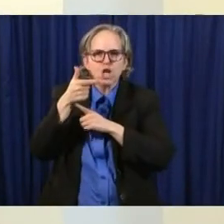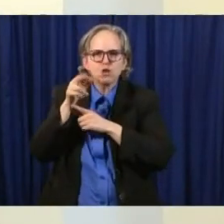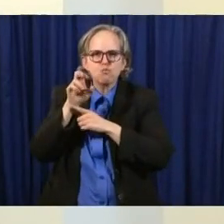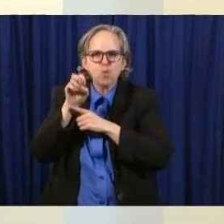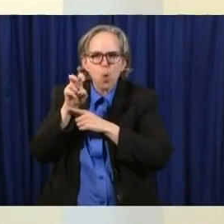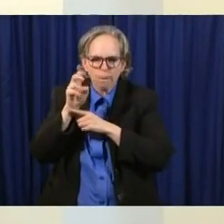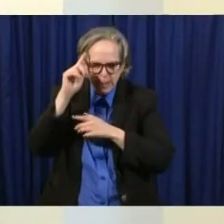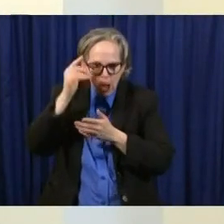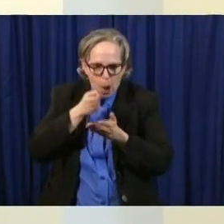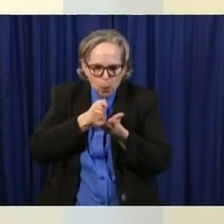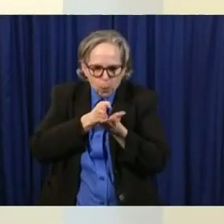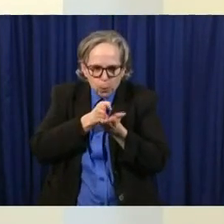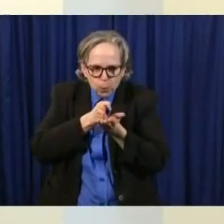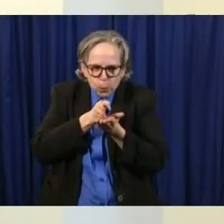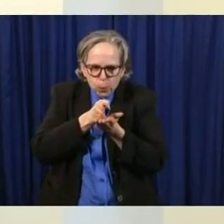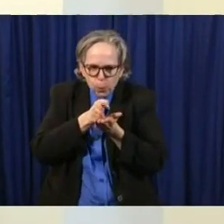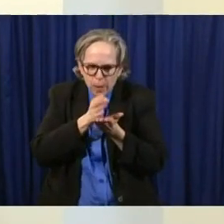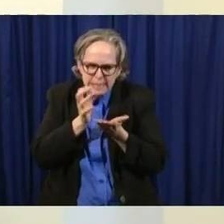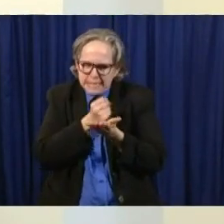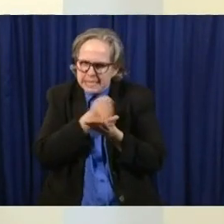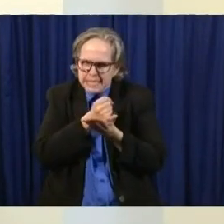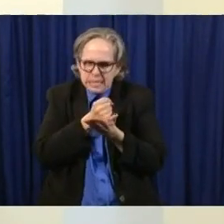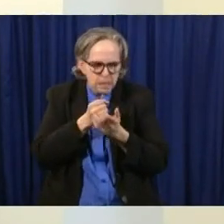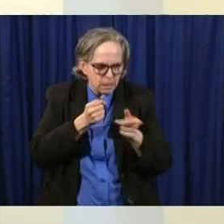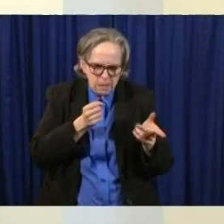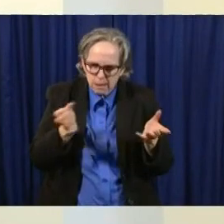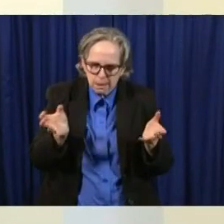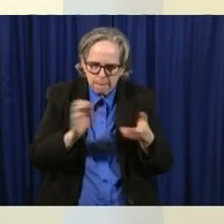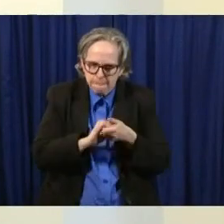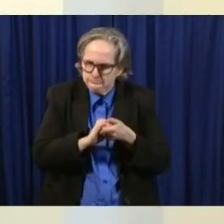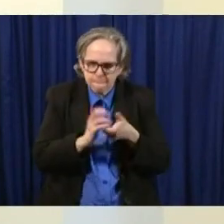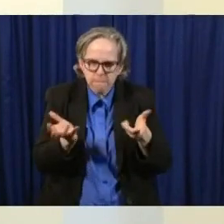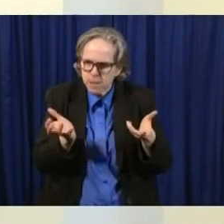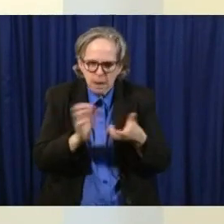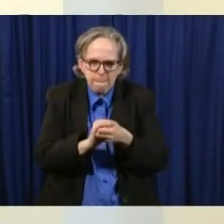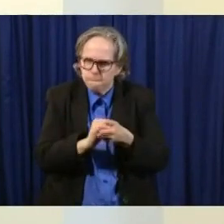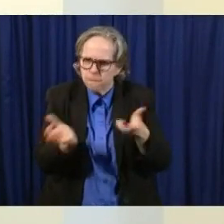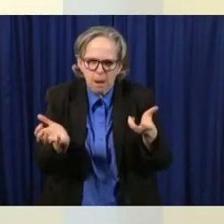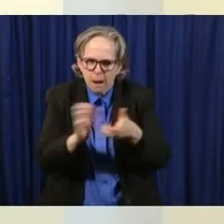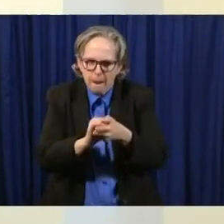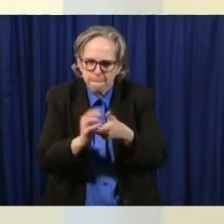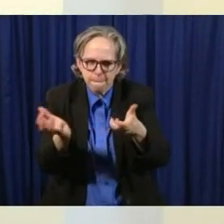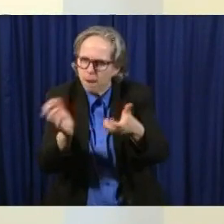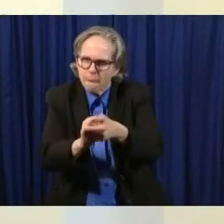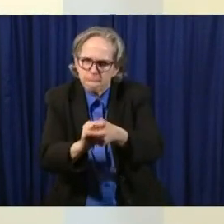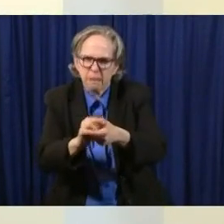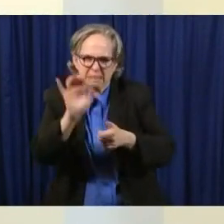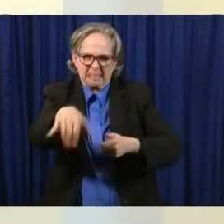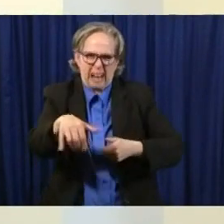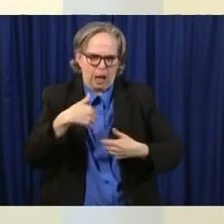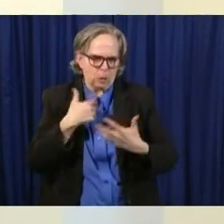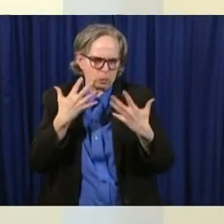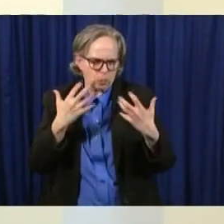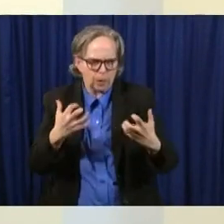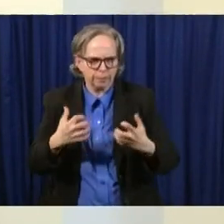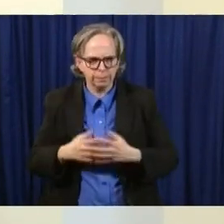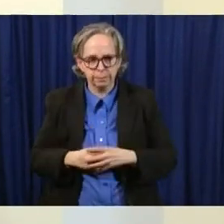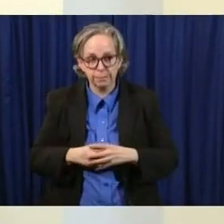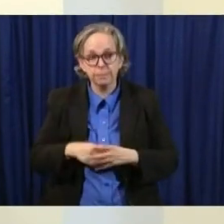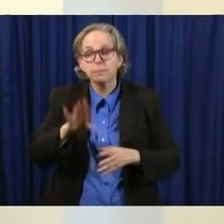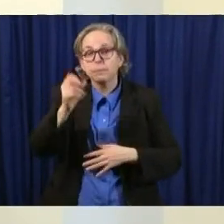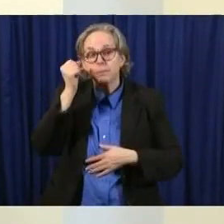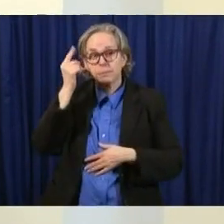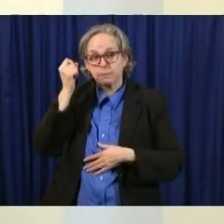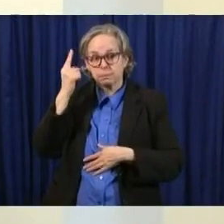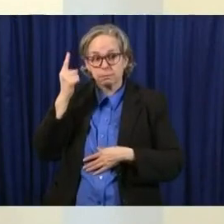things that we can do and so i think for those of us you know to keep keep living our lives um in this